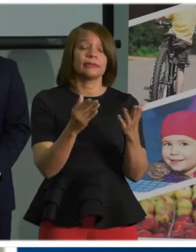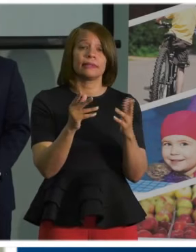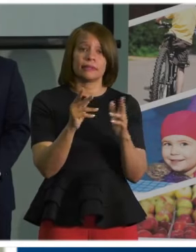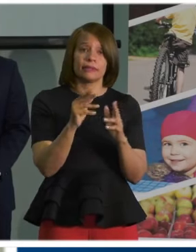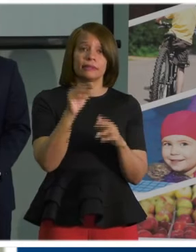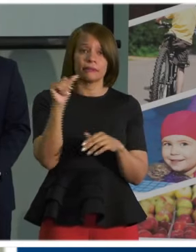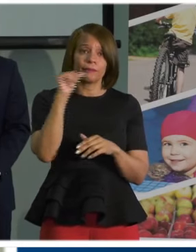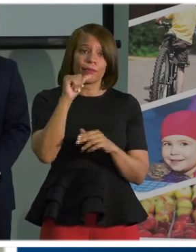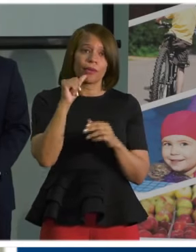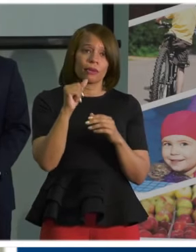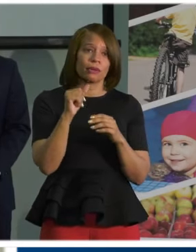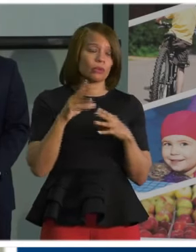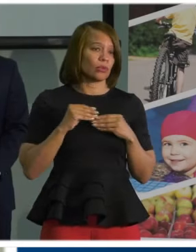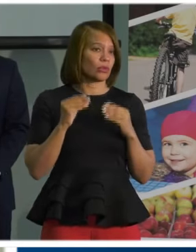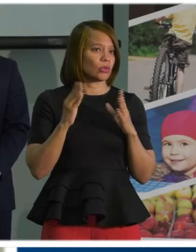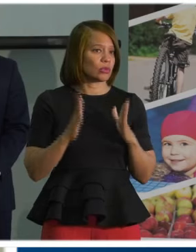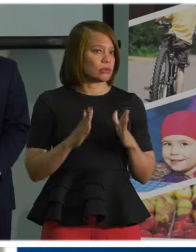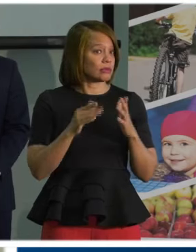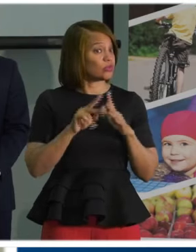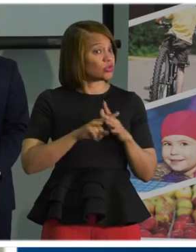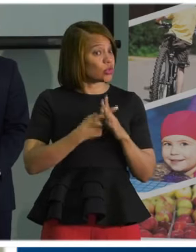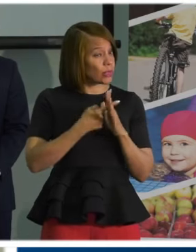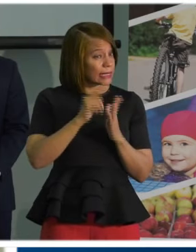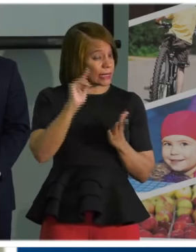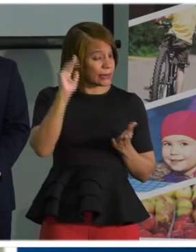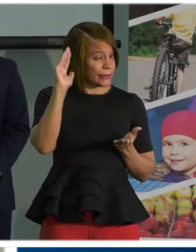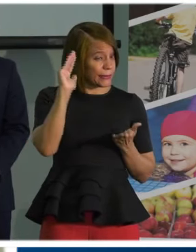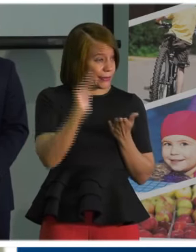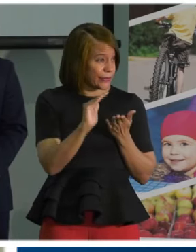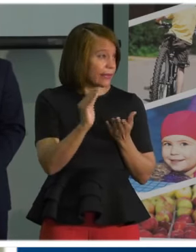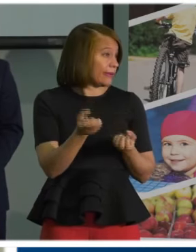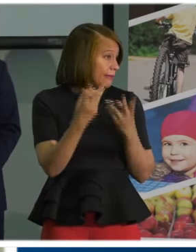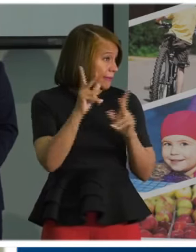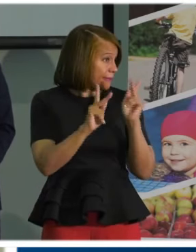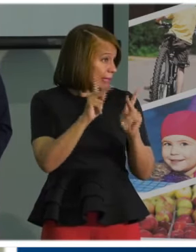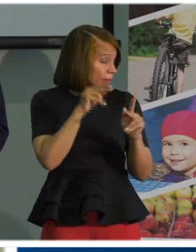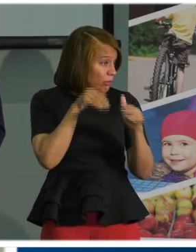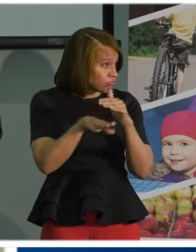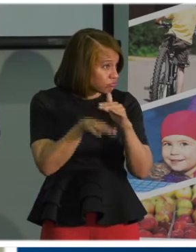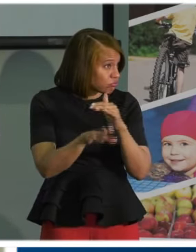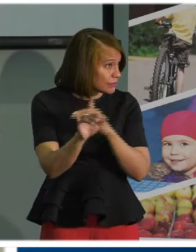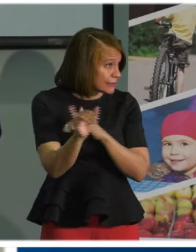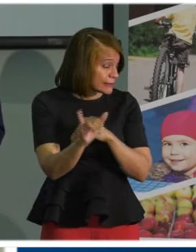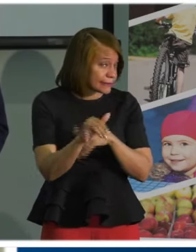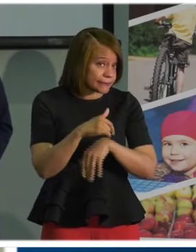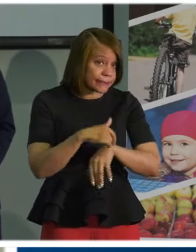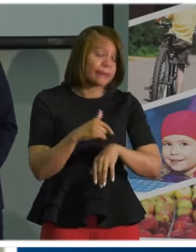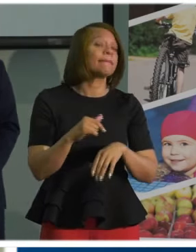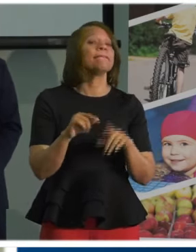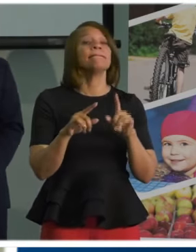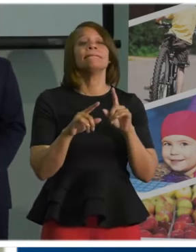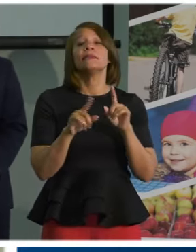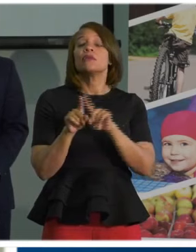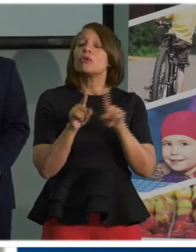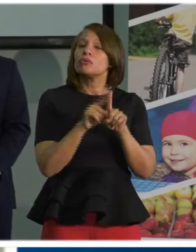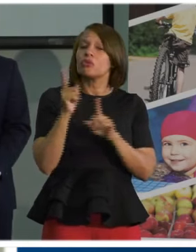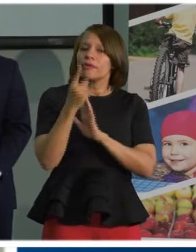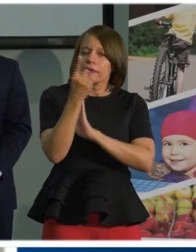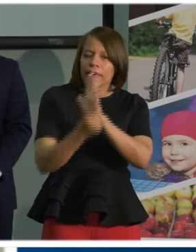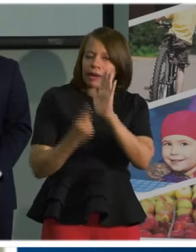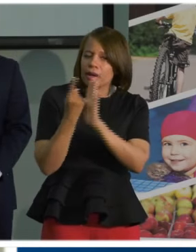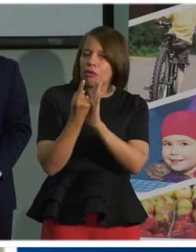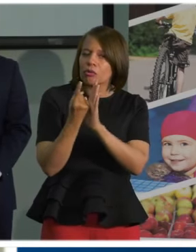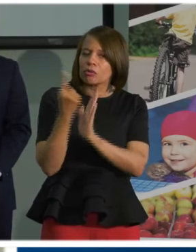um, capacity and restricting, uh, reducing their hours, as well as enforcing social